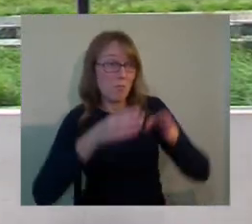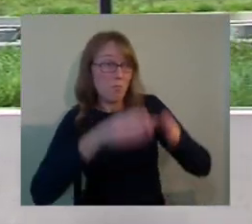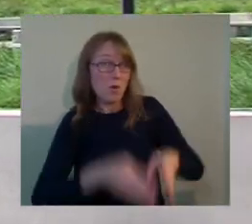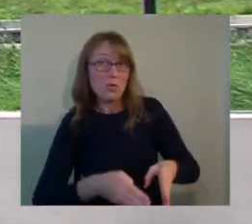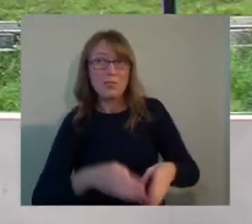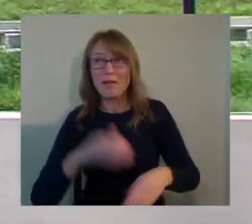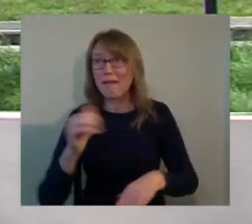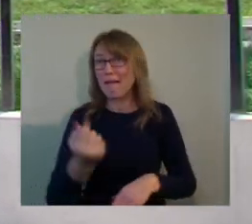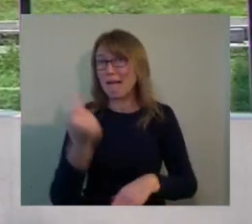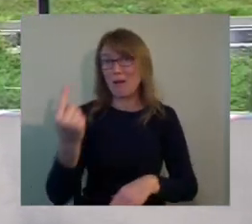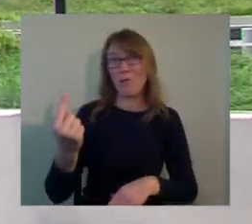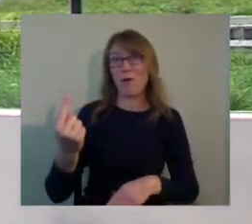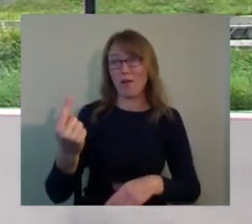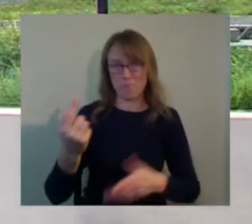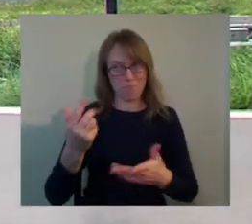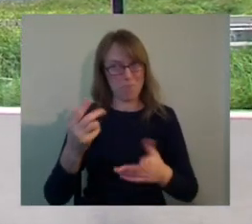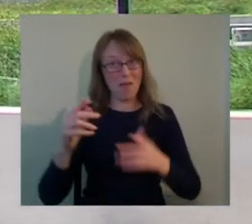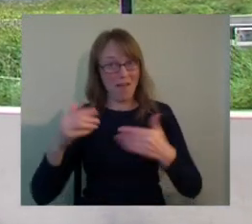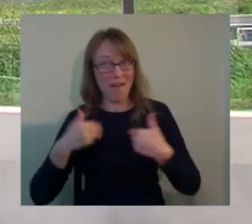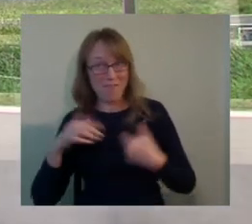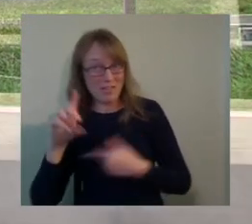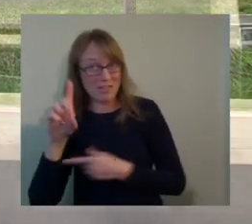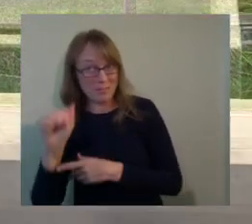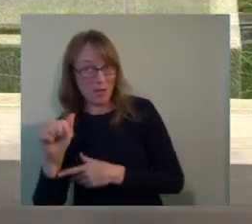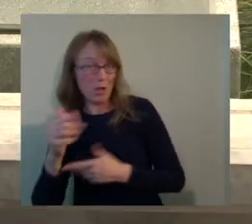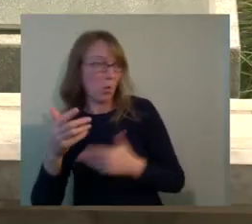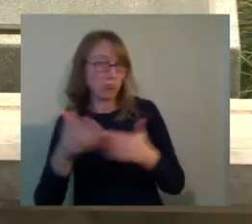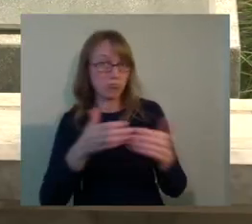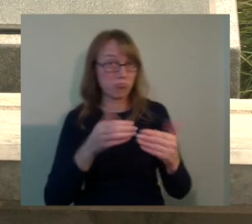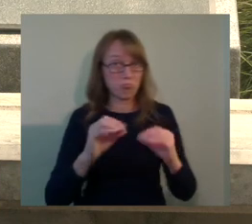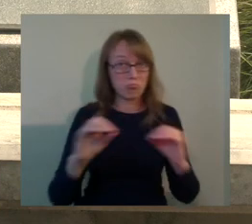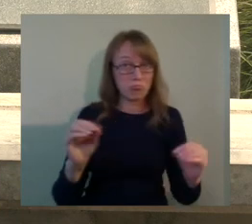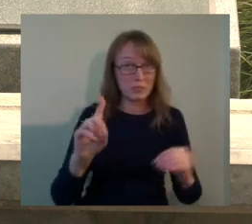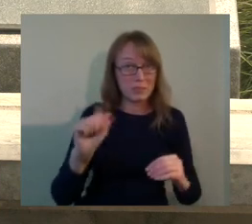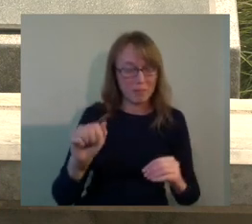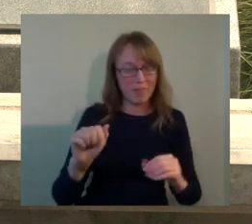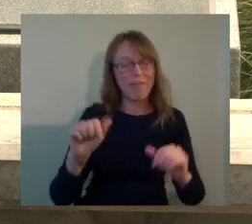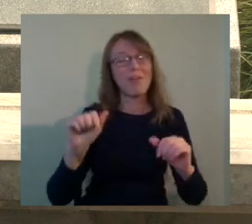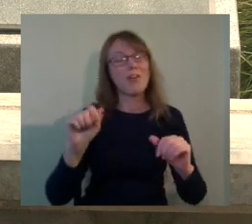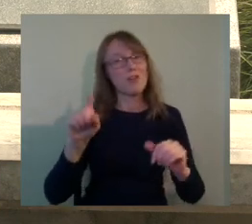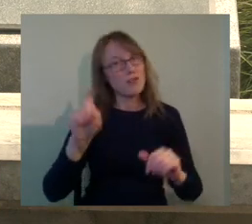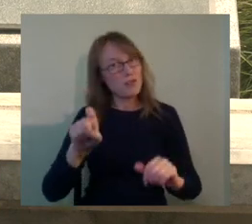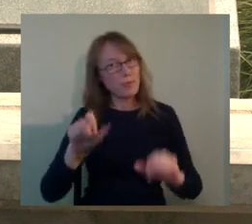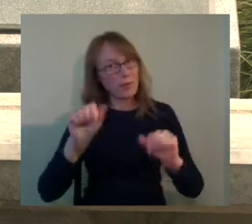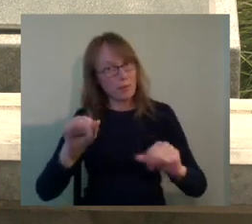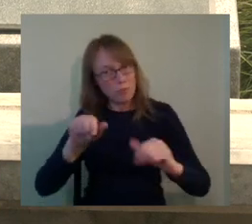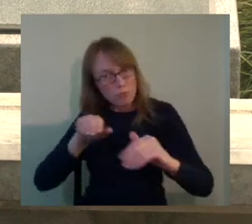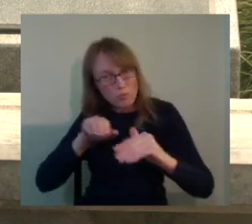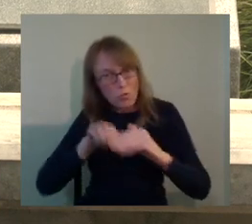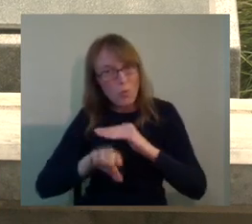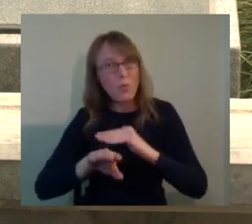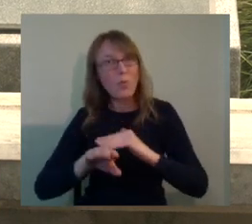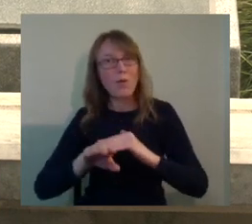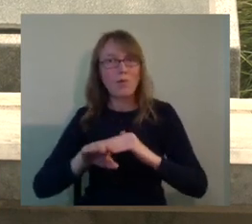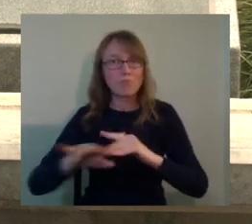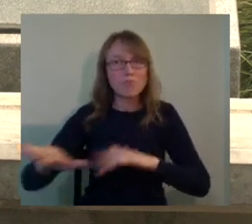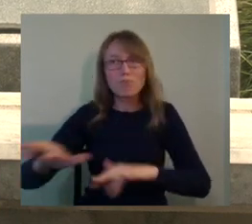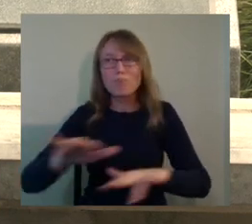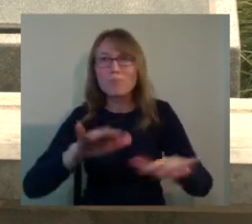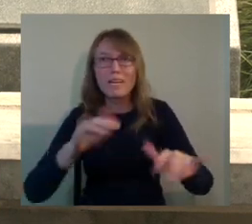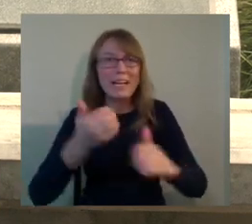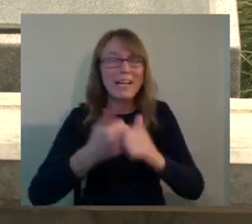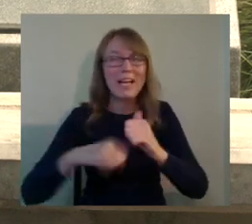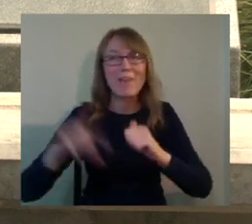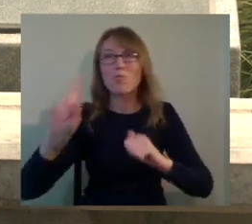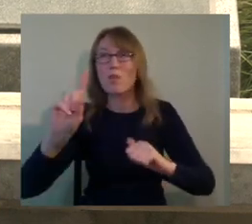including a person with a disability should be able to go everywhere in the museum and to learn everything that his or her